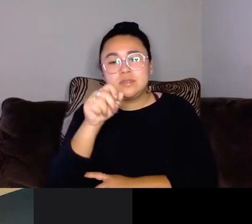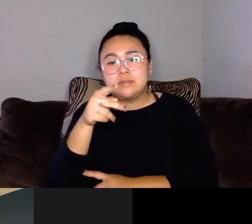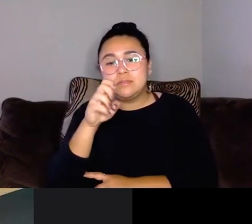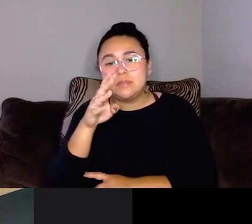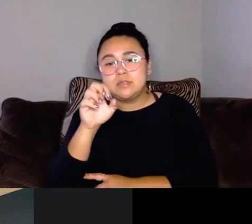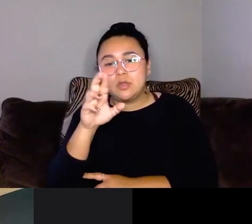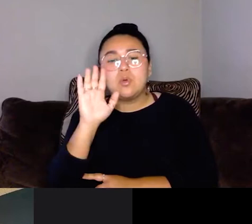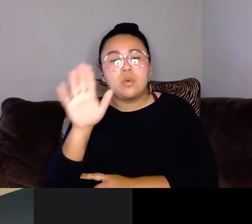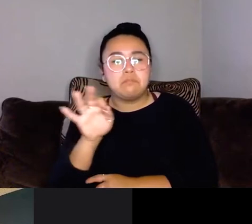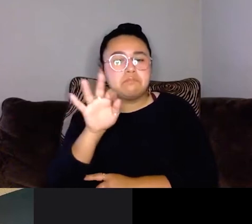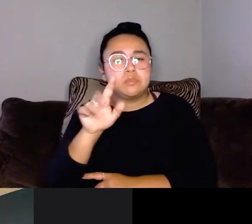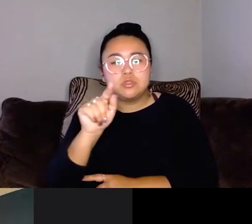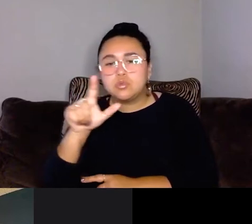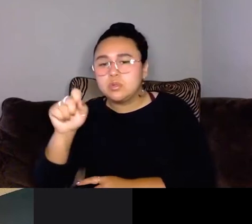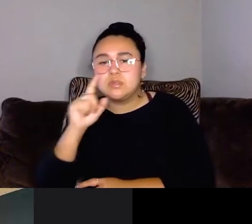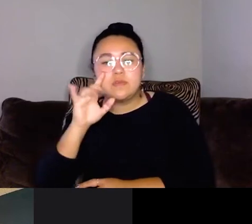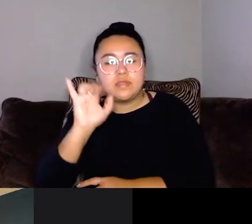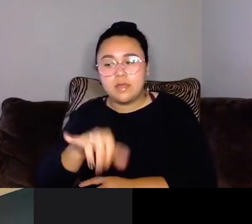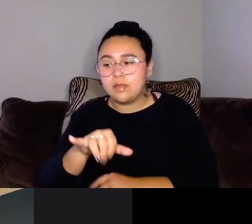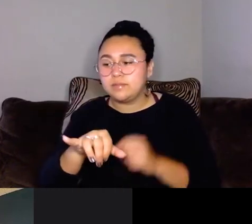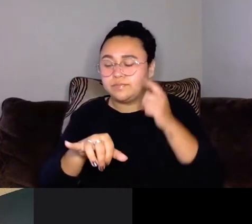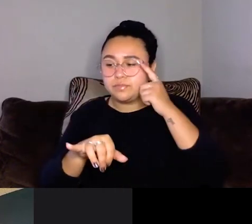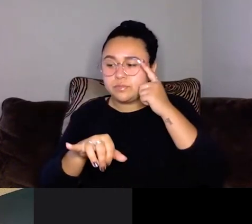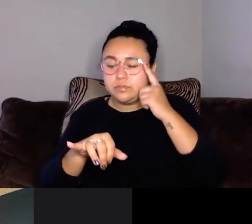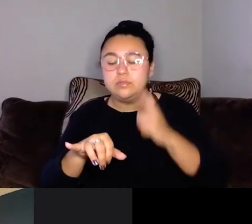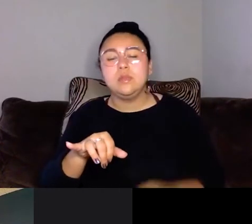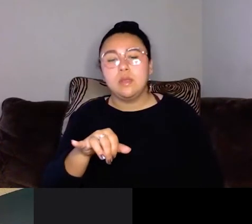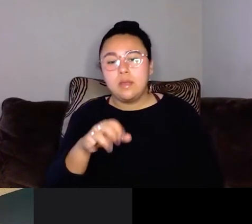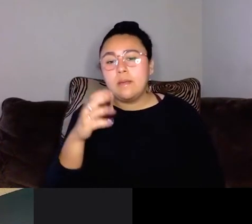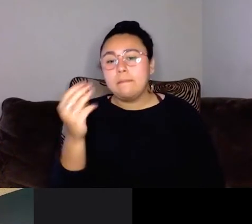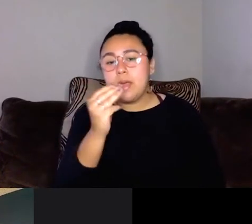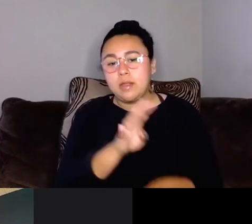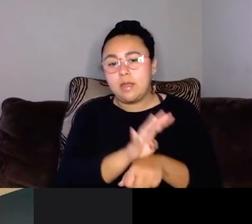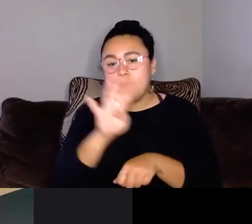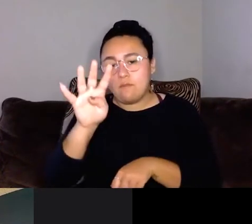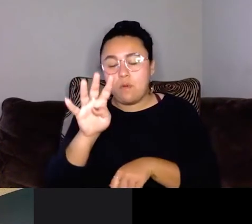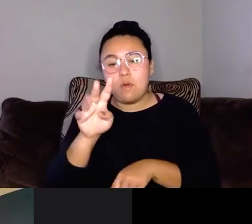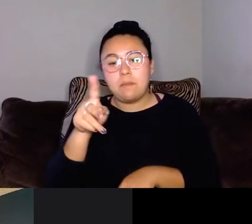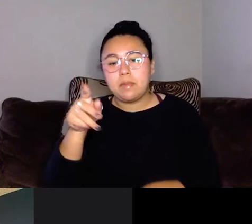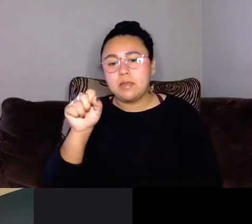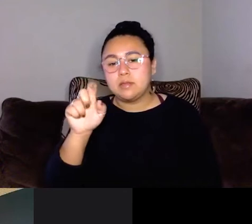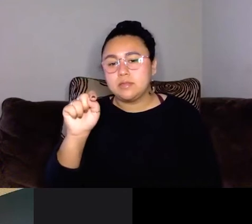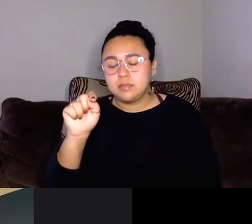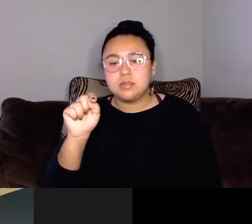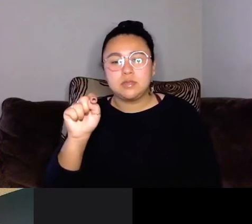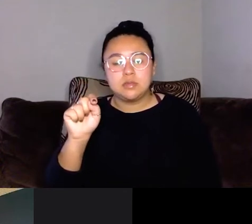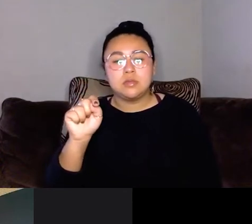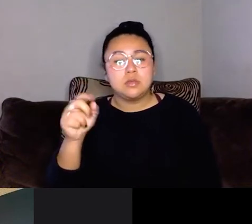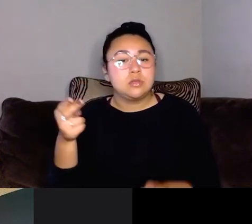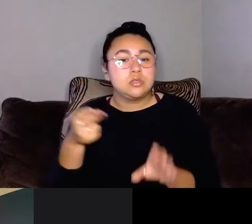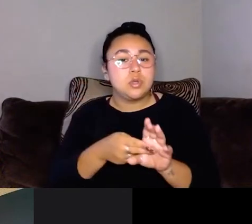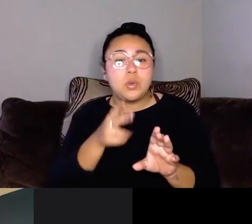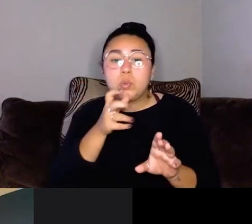tools for that. And then on Monday at 4 p.m. time, we'll be joined by longtime activist Marilyn Wan